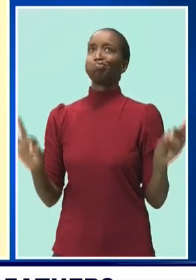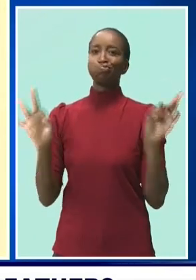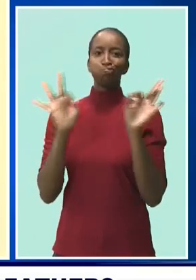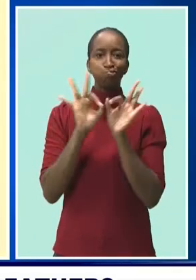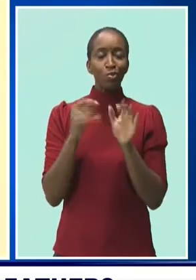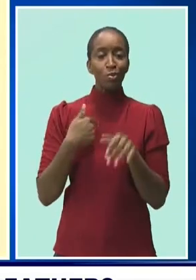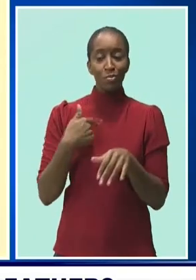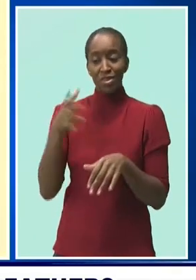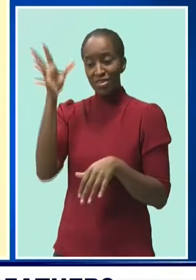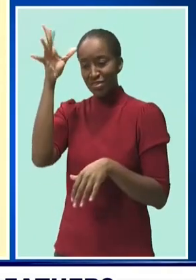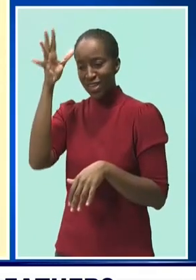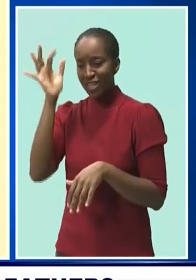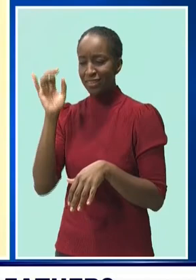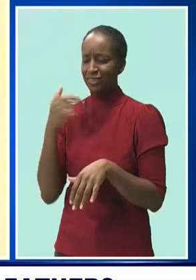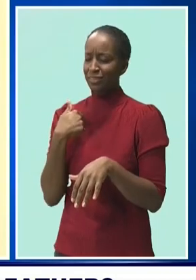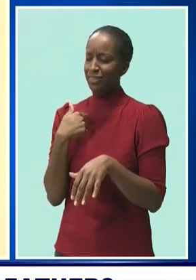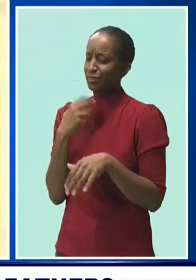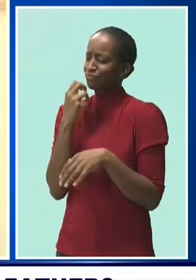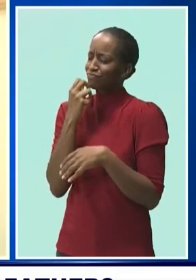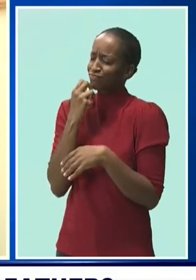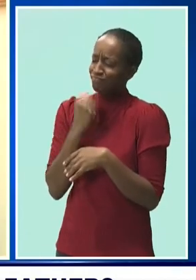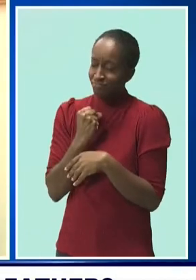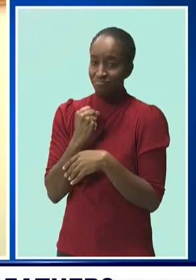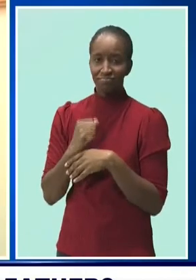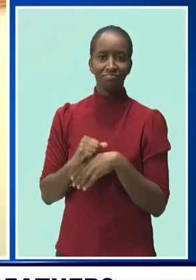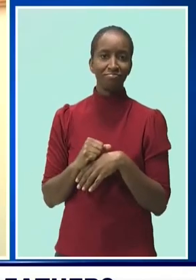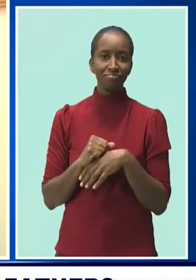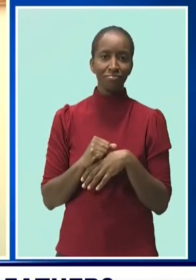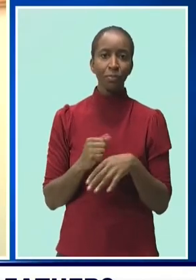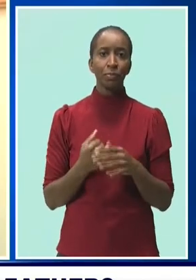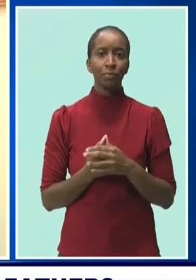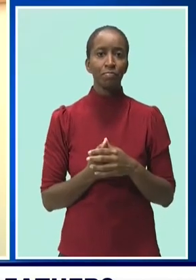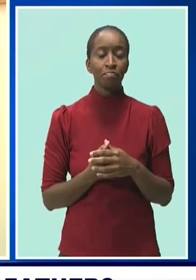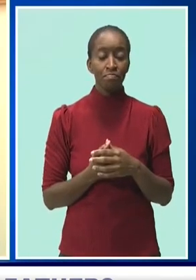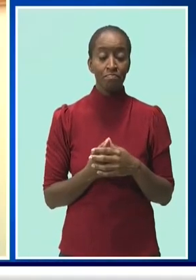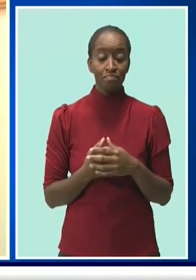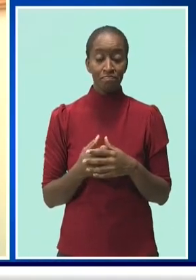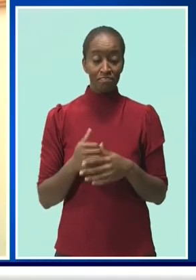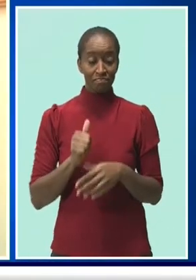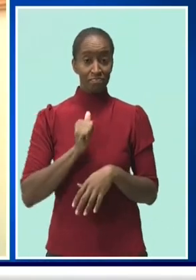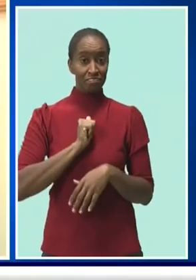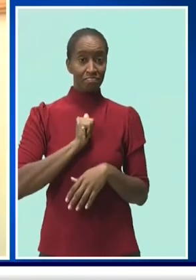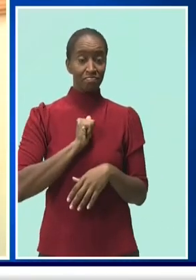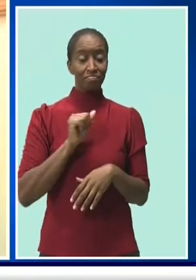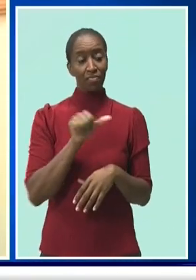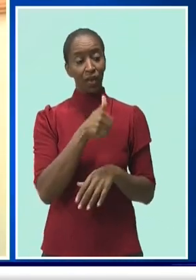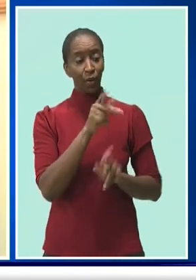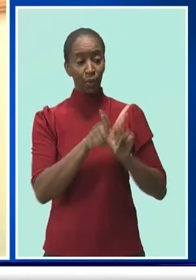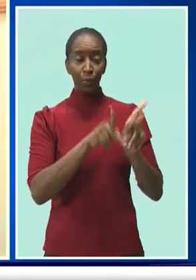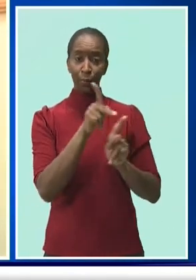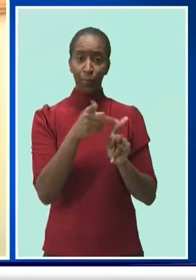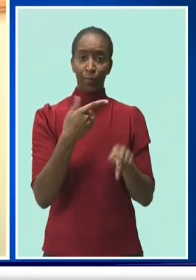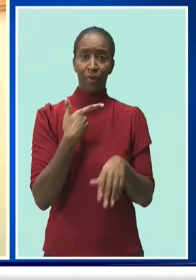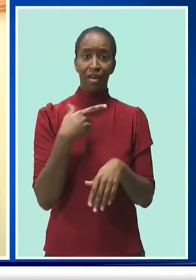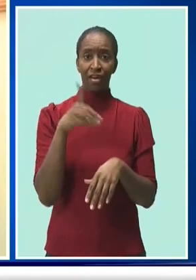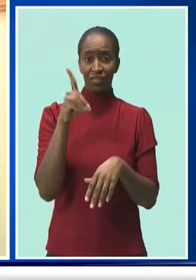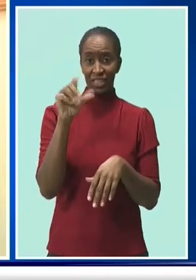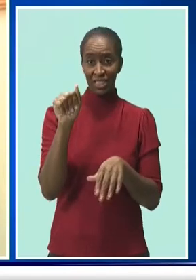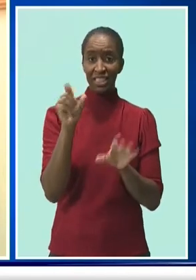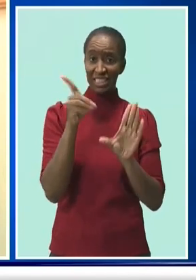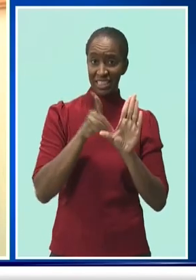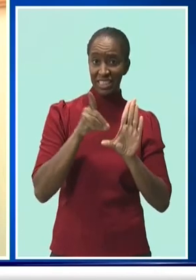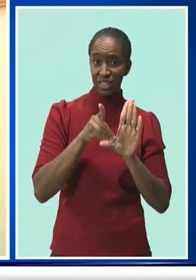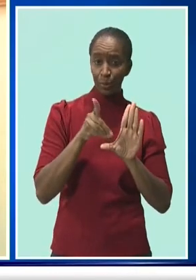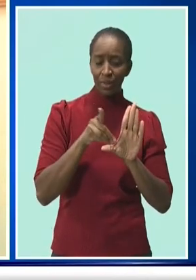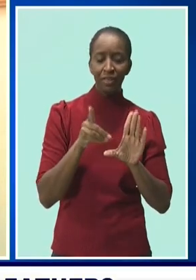So I would do the same in cherishing this award. I've been not only myself but also within the persons with disabilities and I really appreciate that I can be